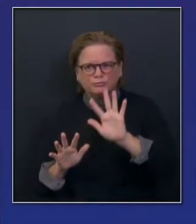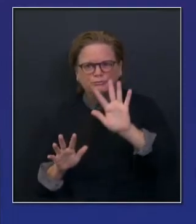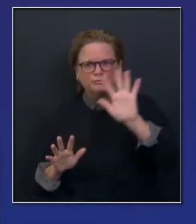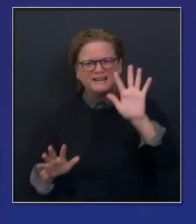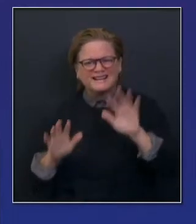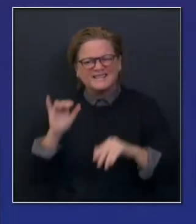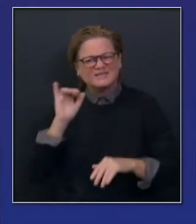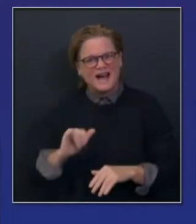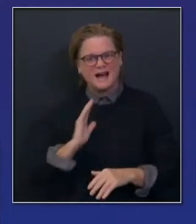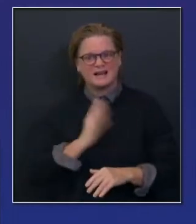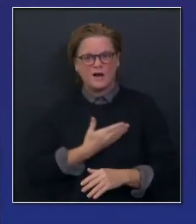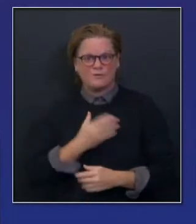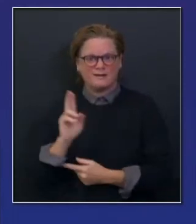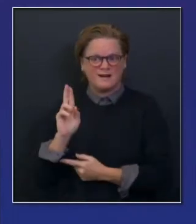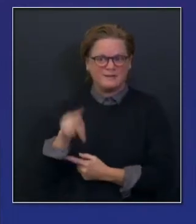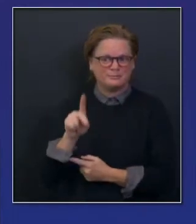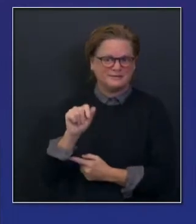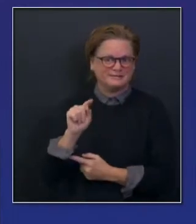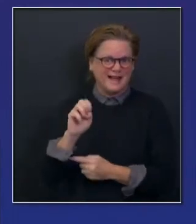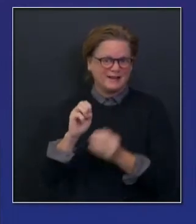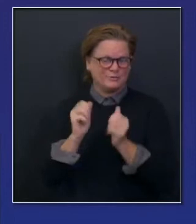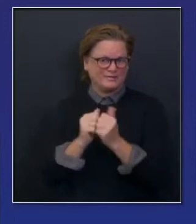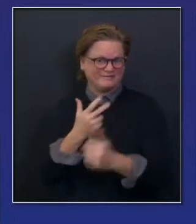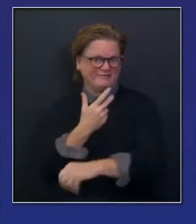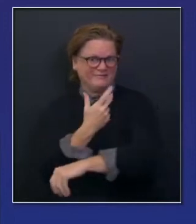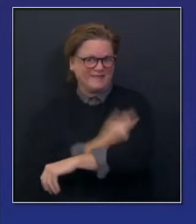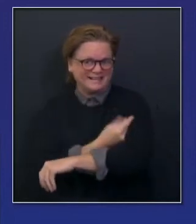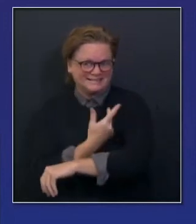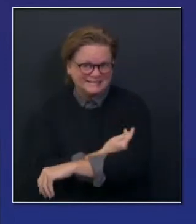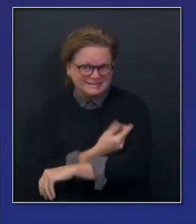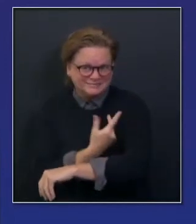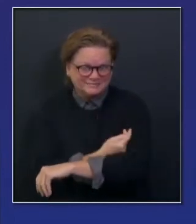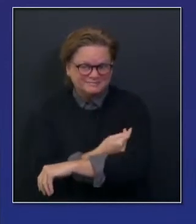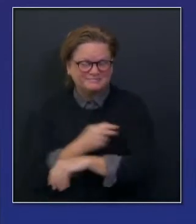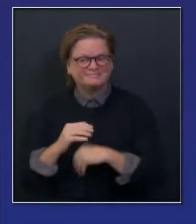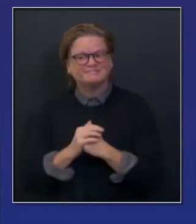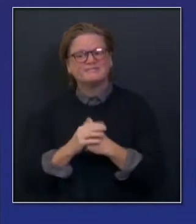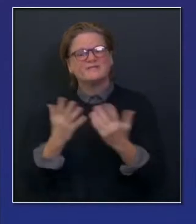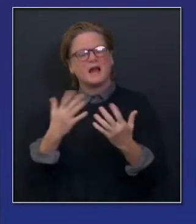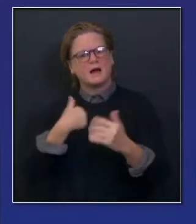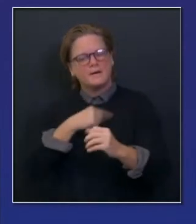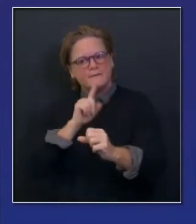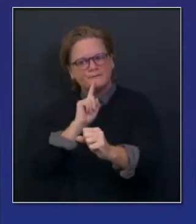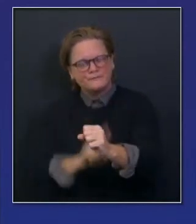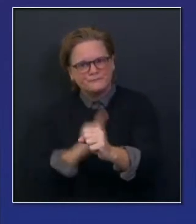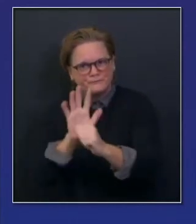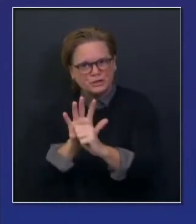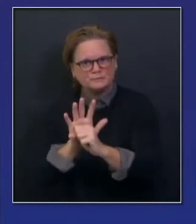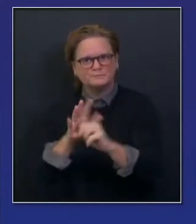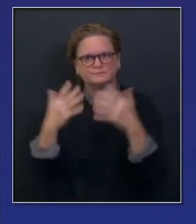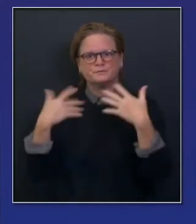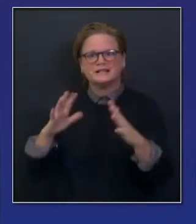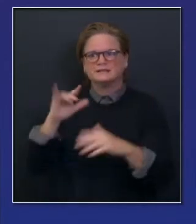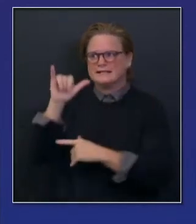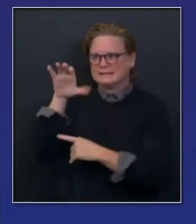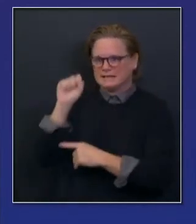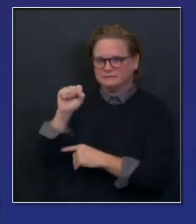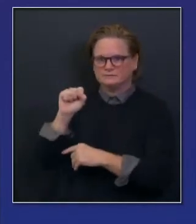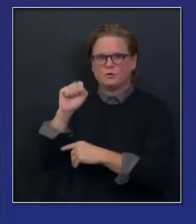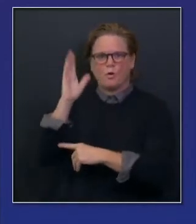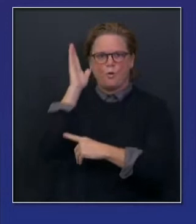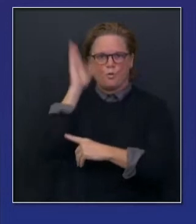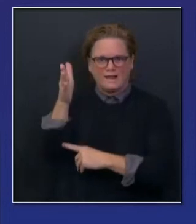with the doses that we now have confirmed will be distributed once again.